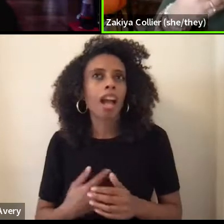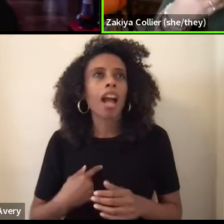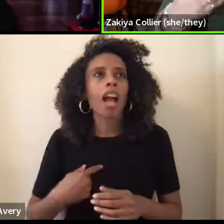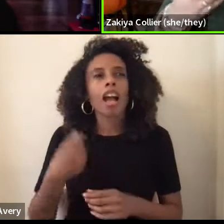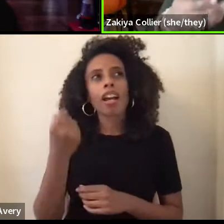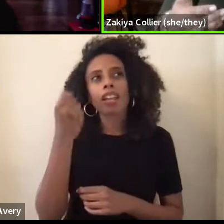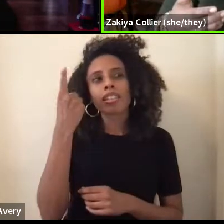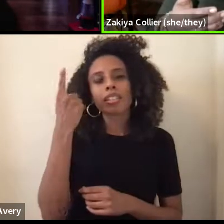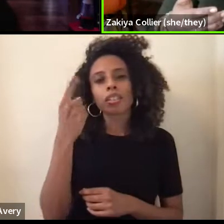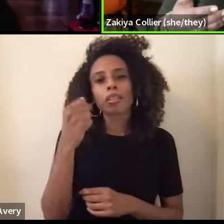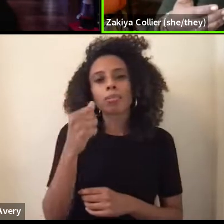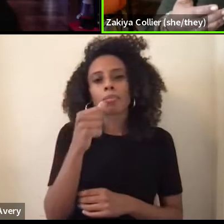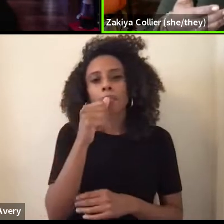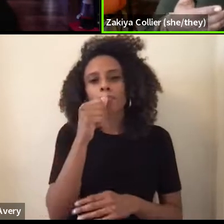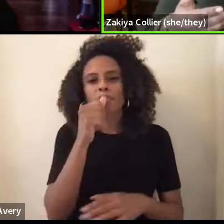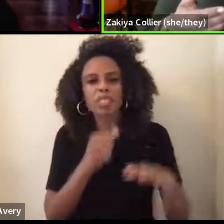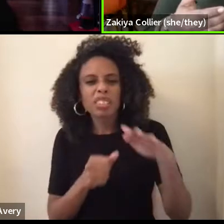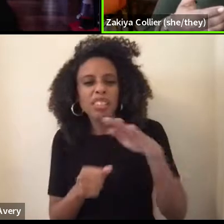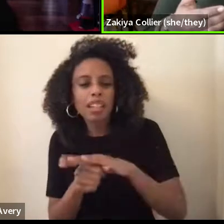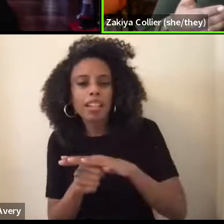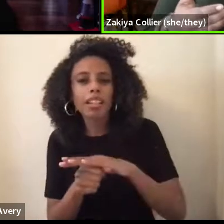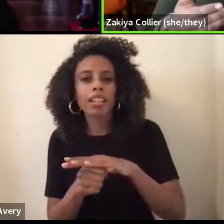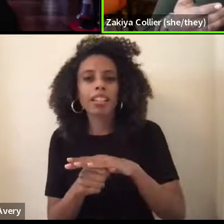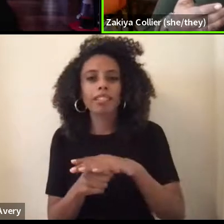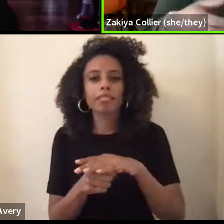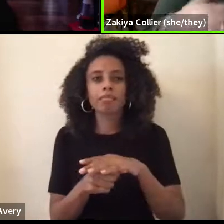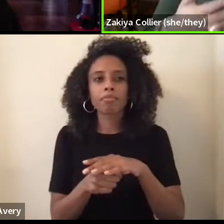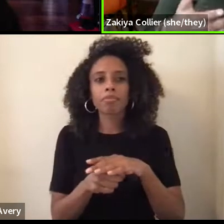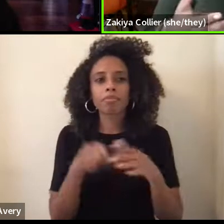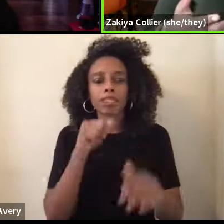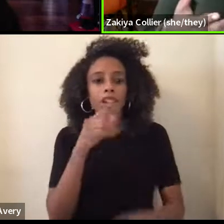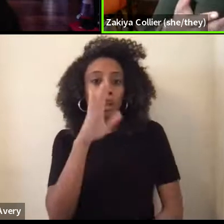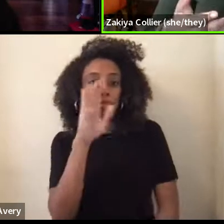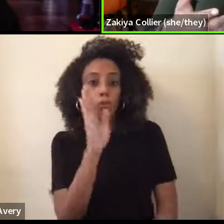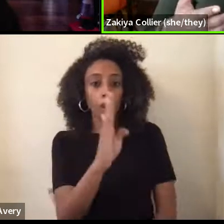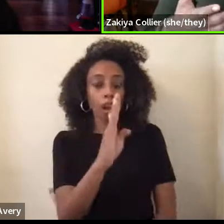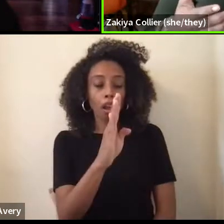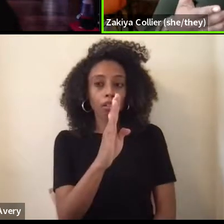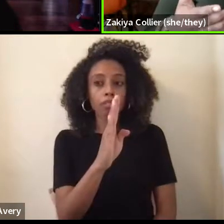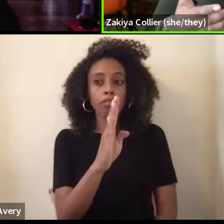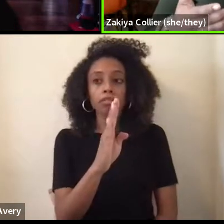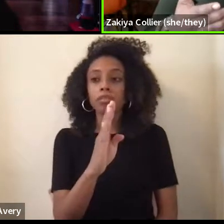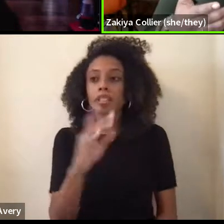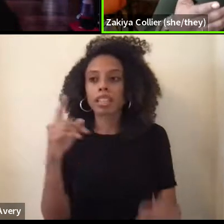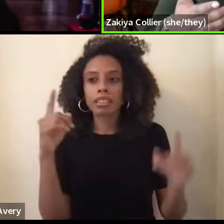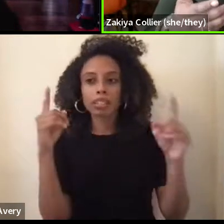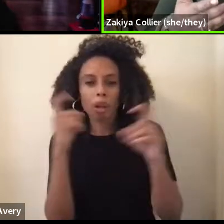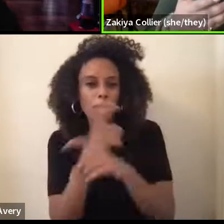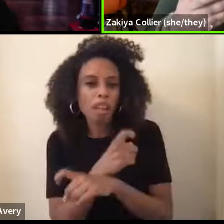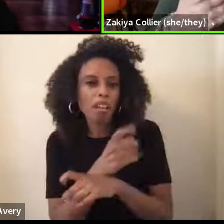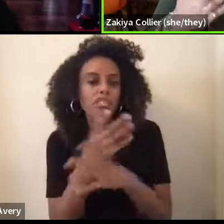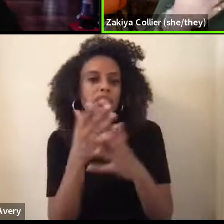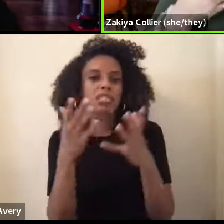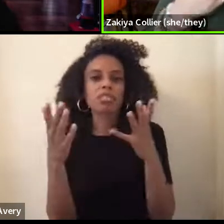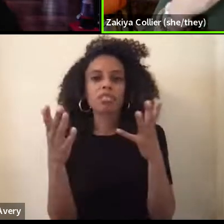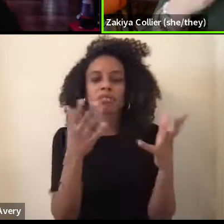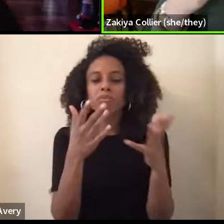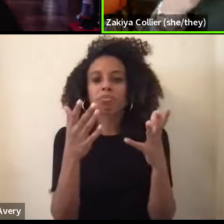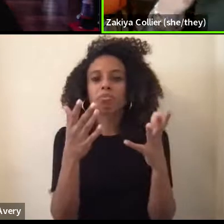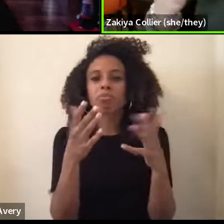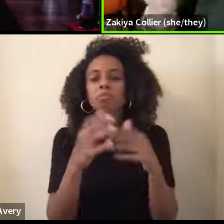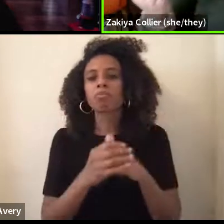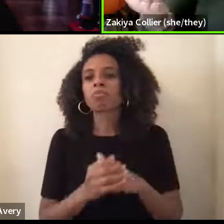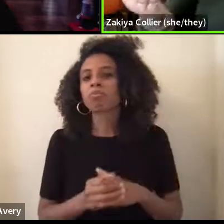complex, um, and subtle in that, you know, when it,